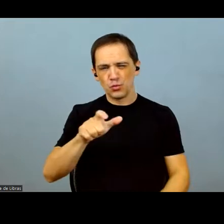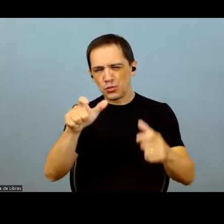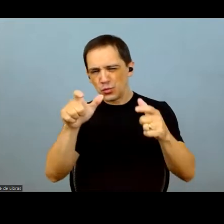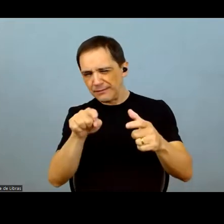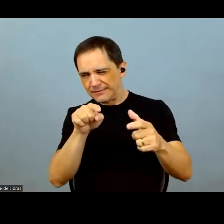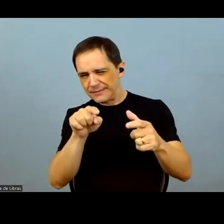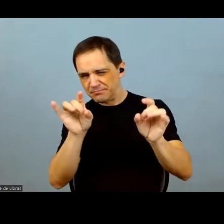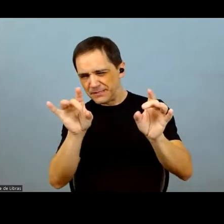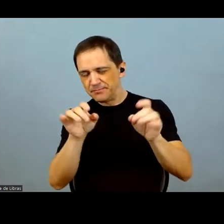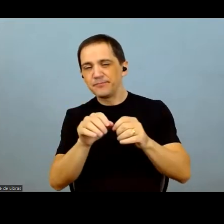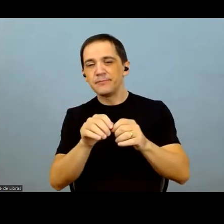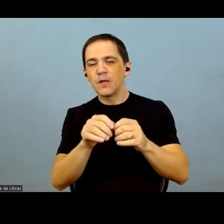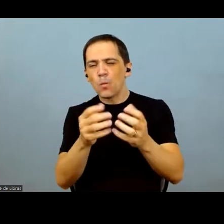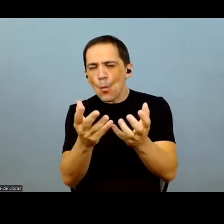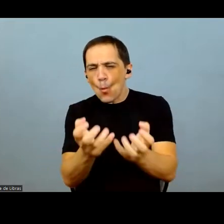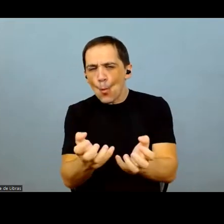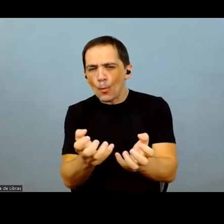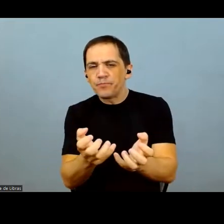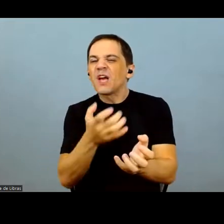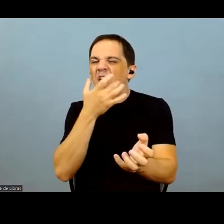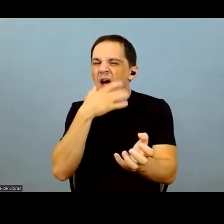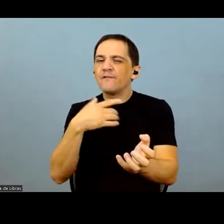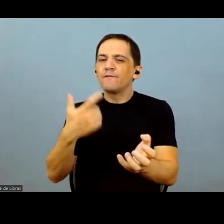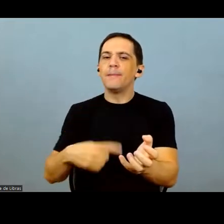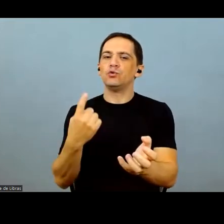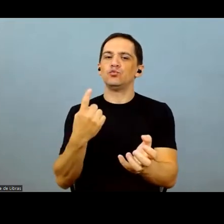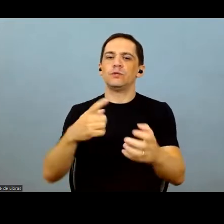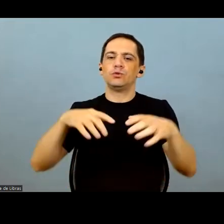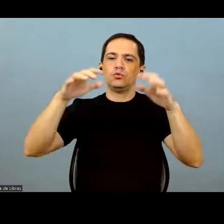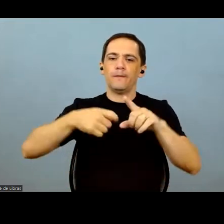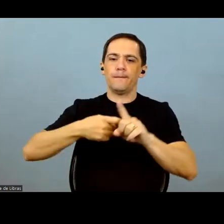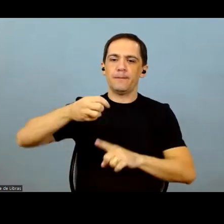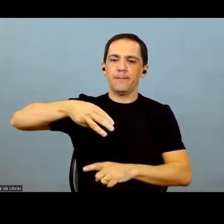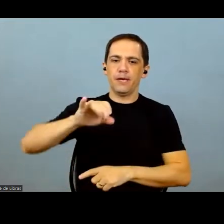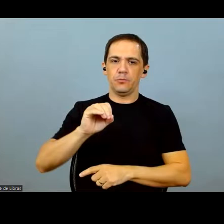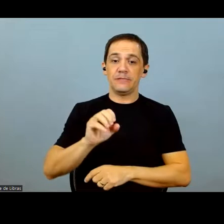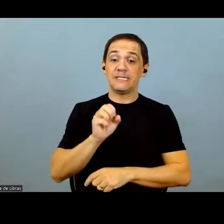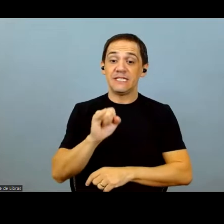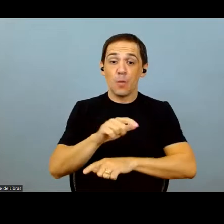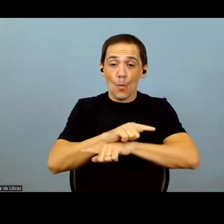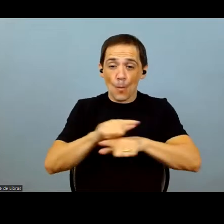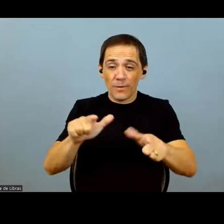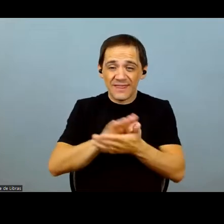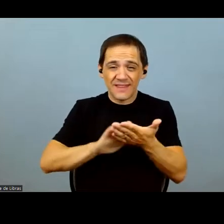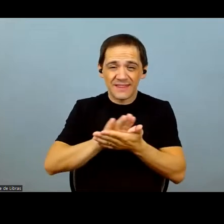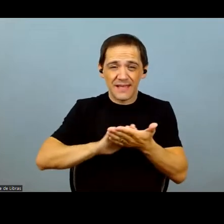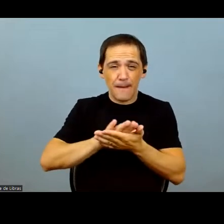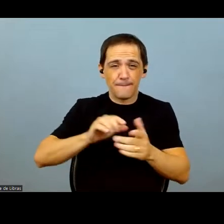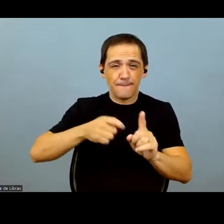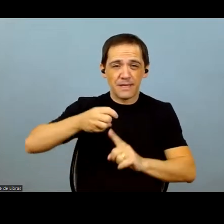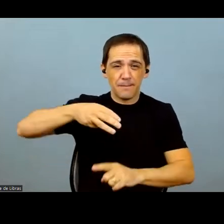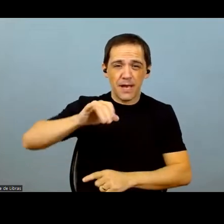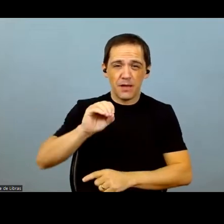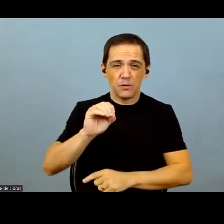Grosso, in Paris, where it's drier, we're considering that there will be rainfall. If there is no rainfall